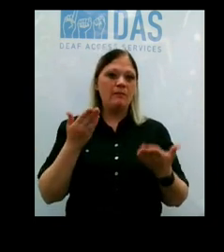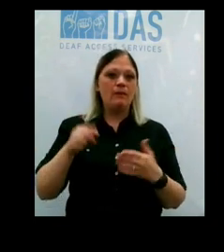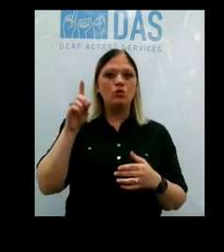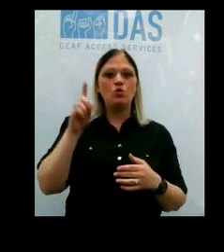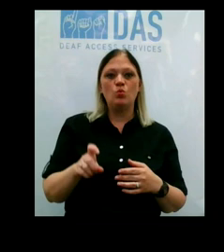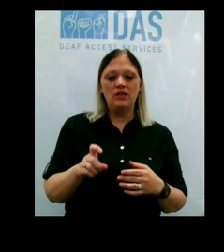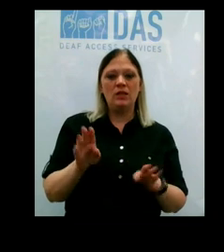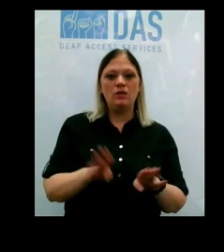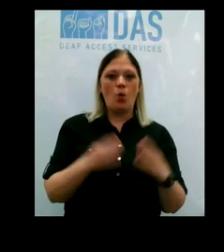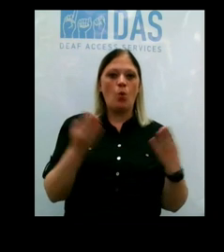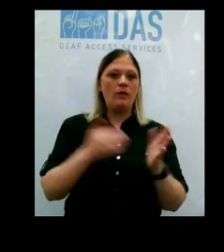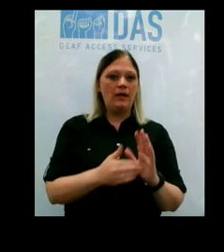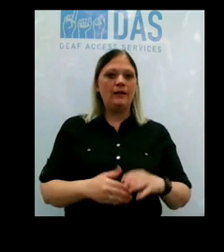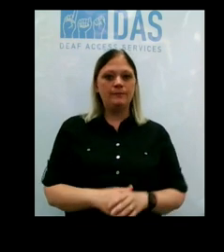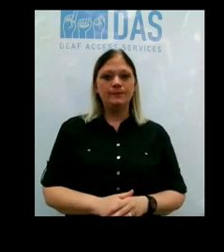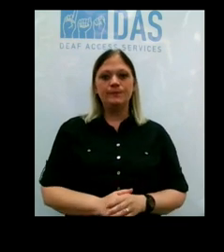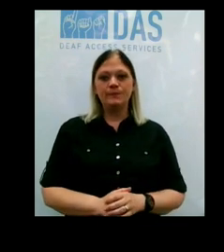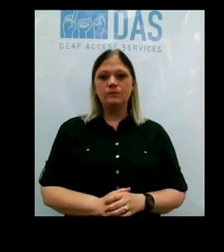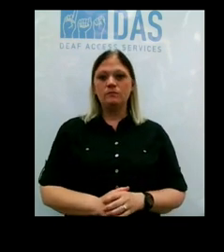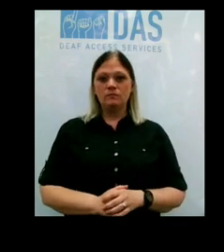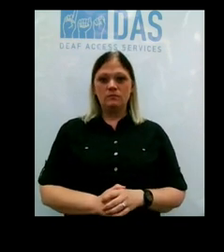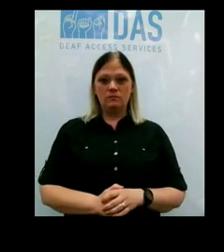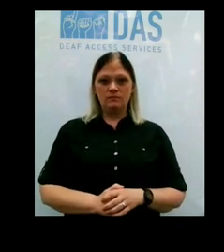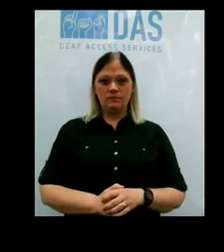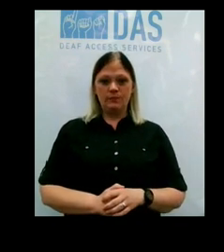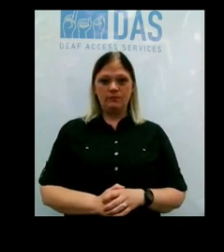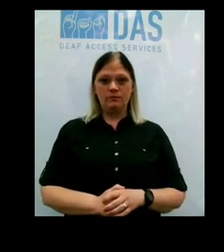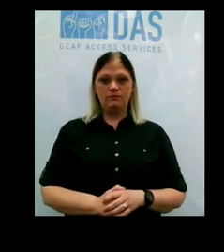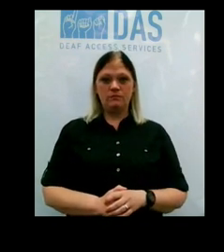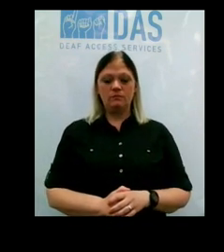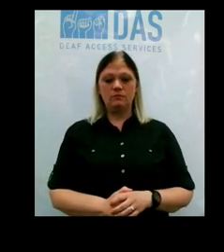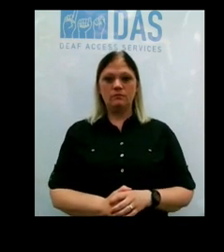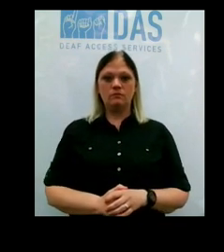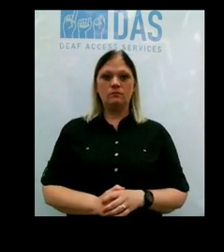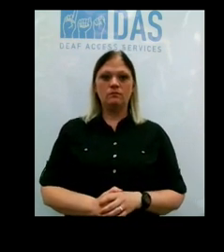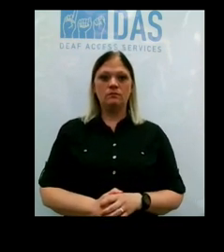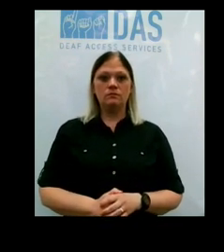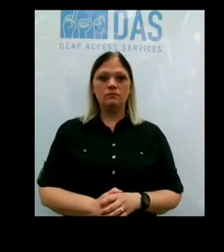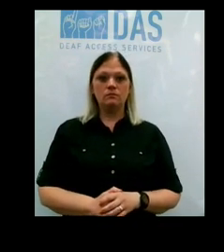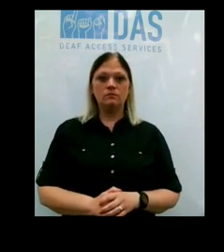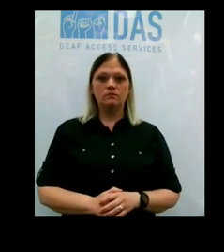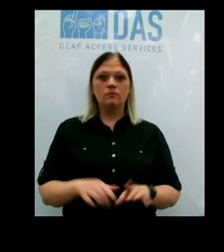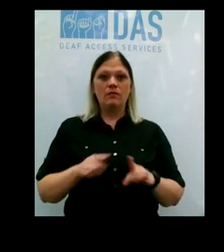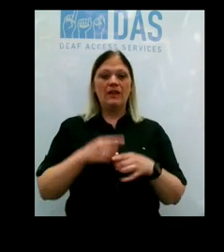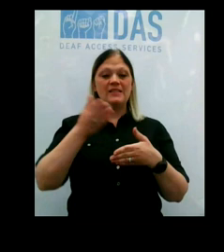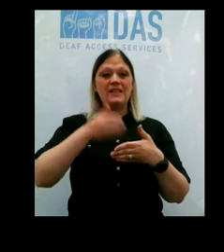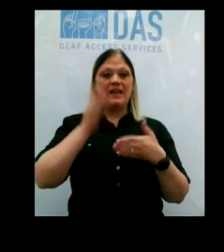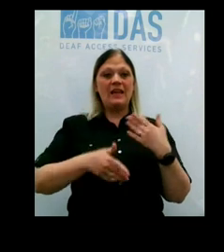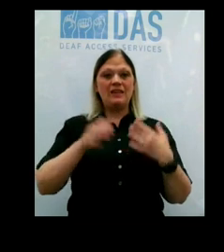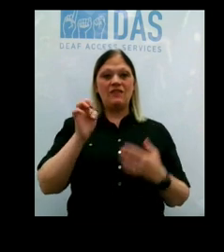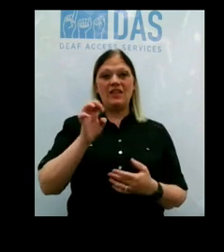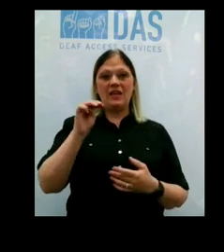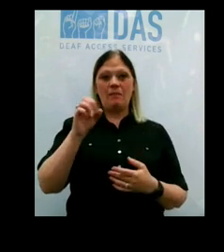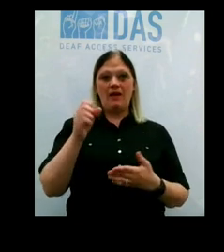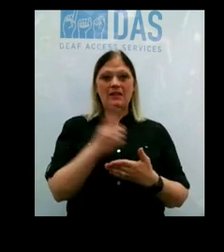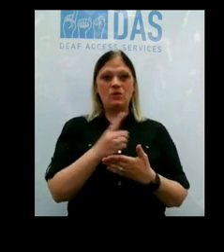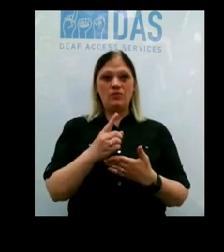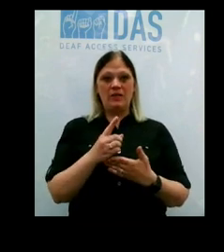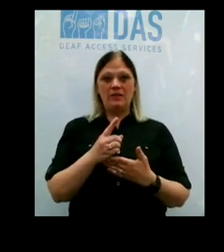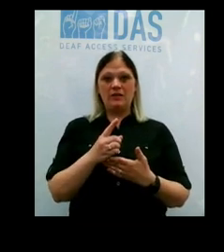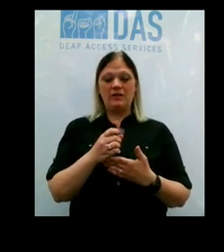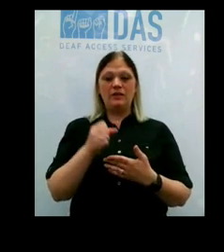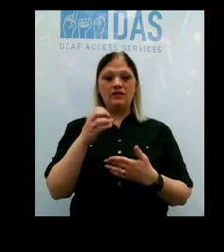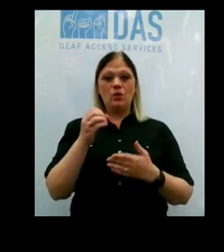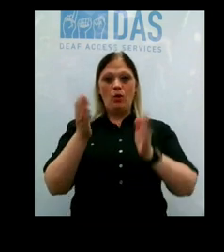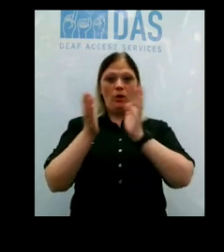we're open again. So, and also, this is the end of EMS week. I just want to call out, give a shout